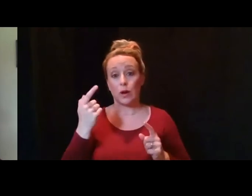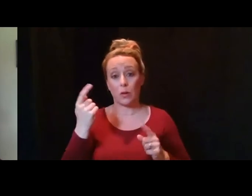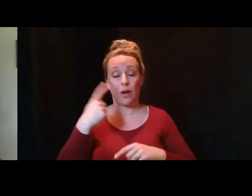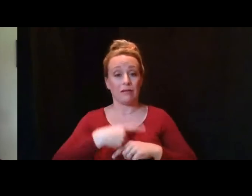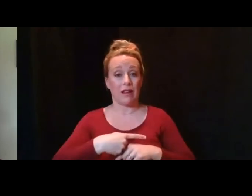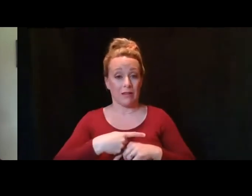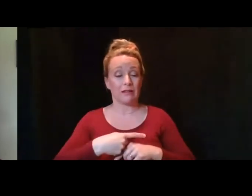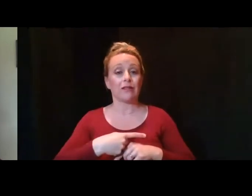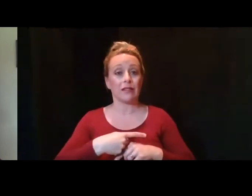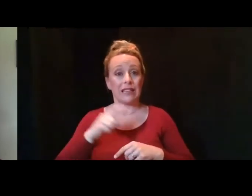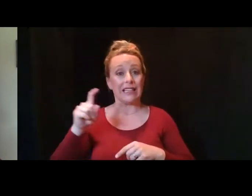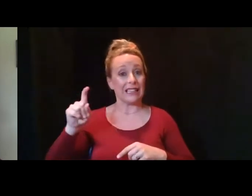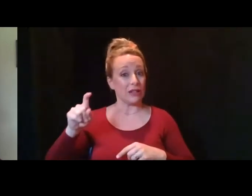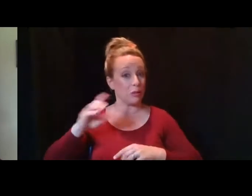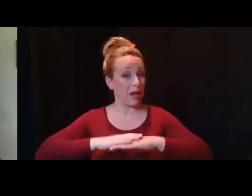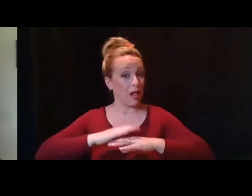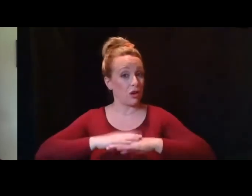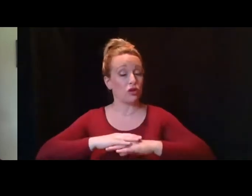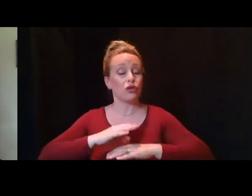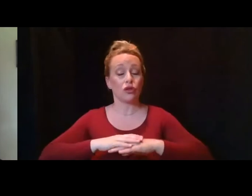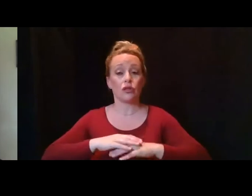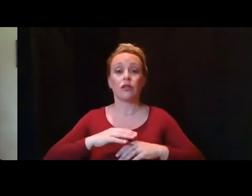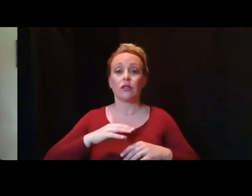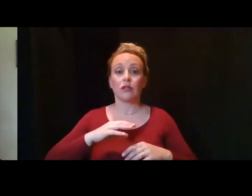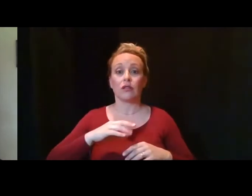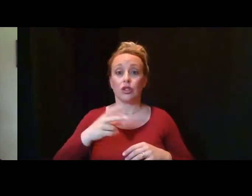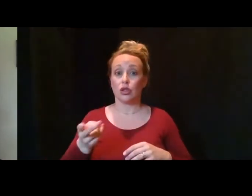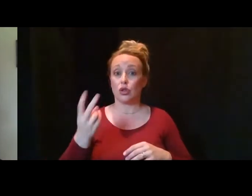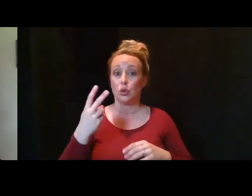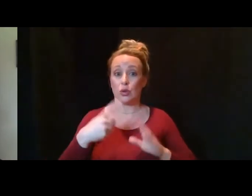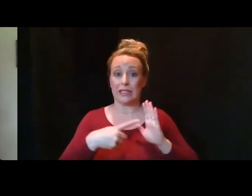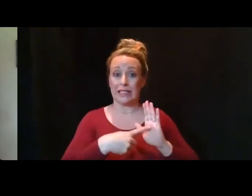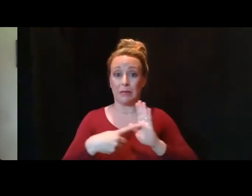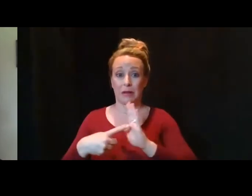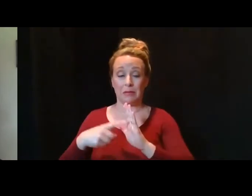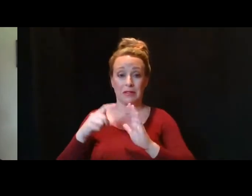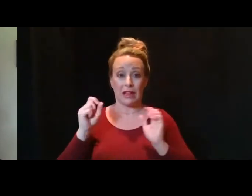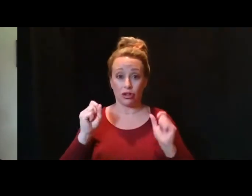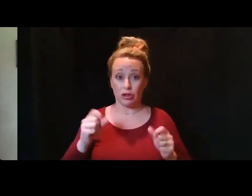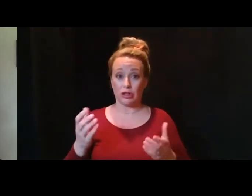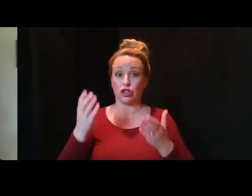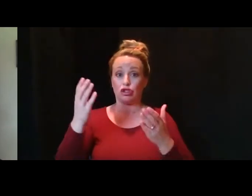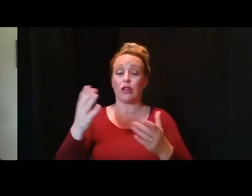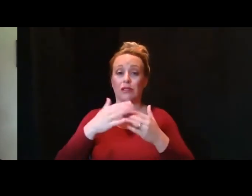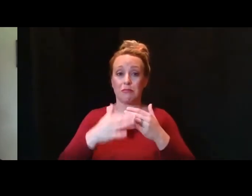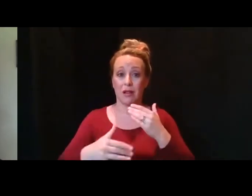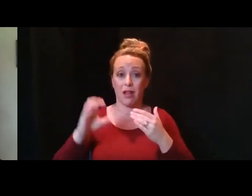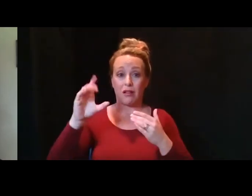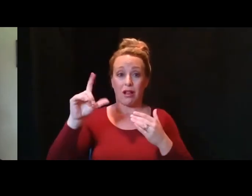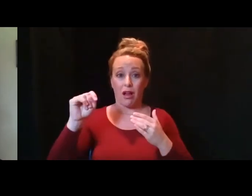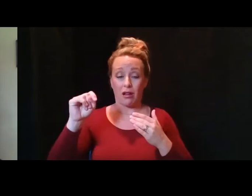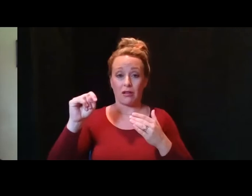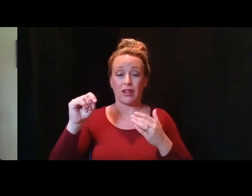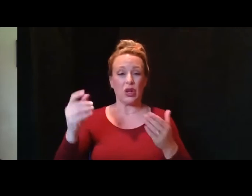so need to be alert to symptoms that might suggest blood clots. These include new